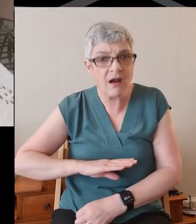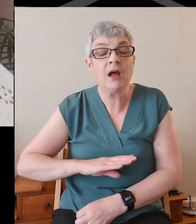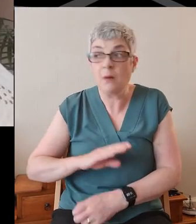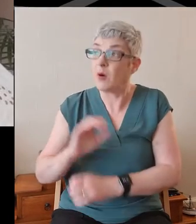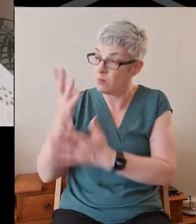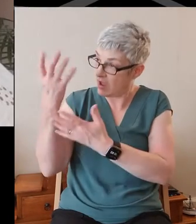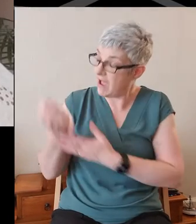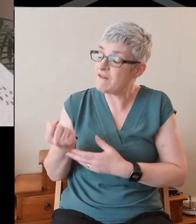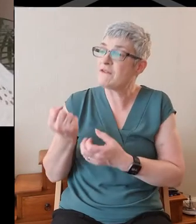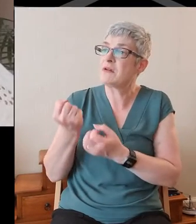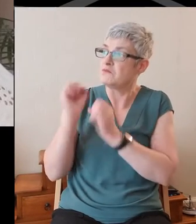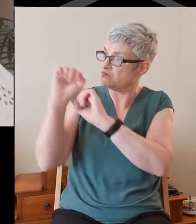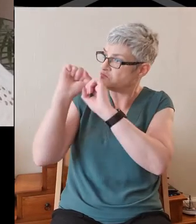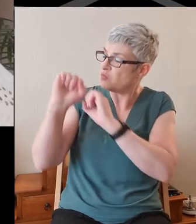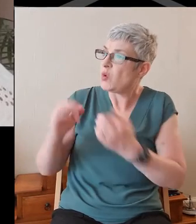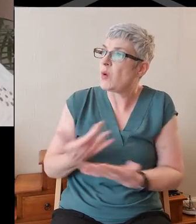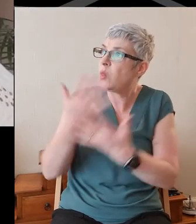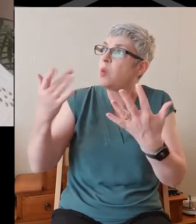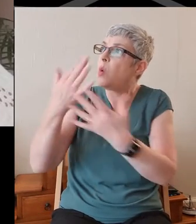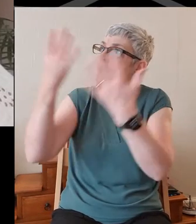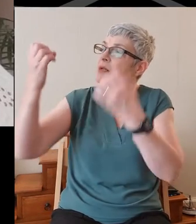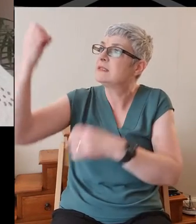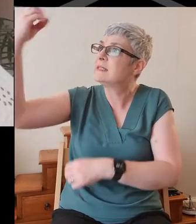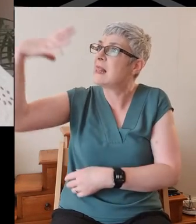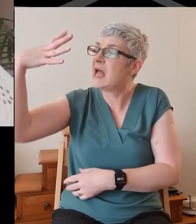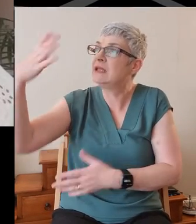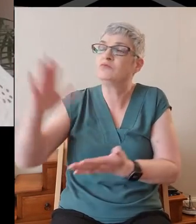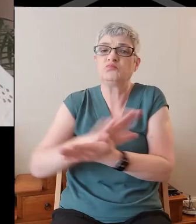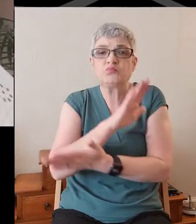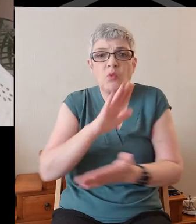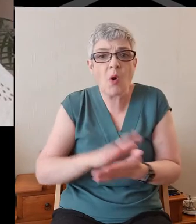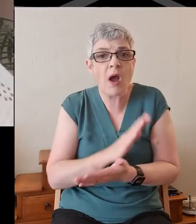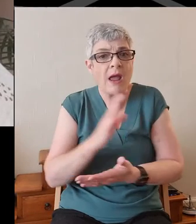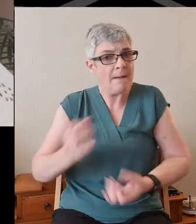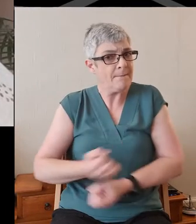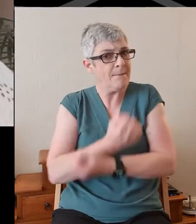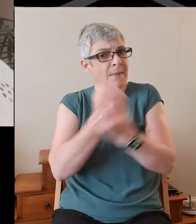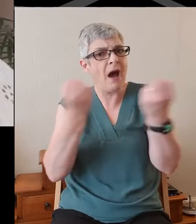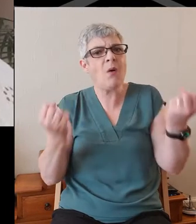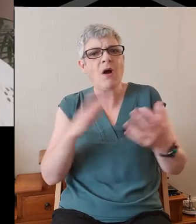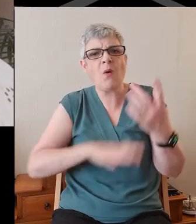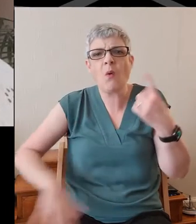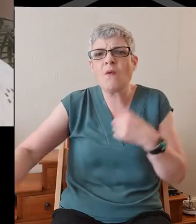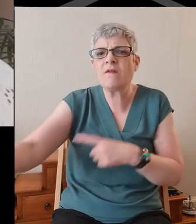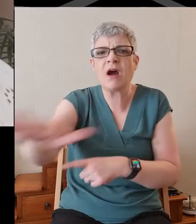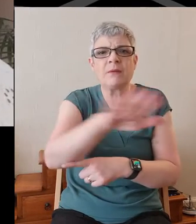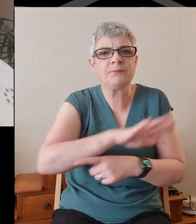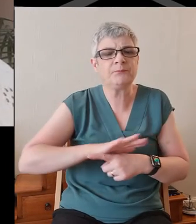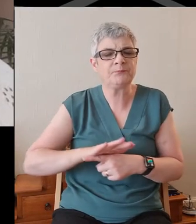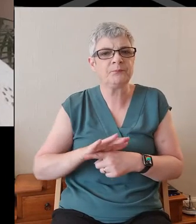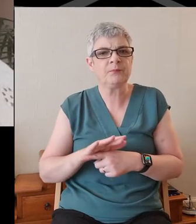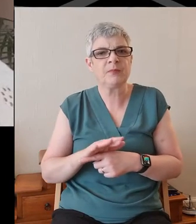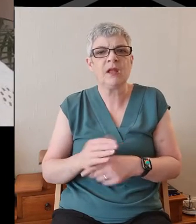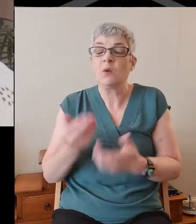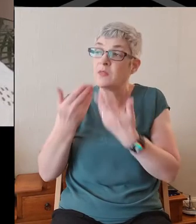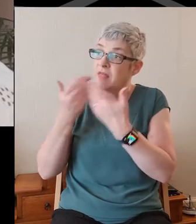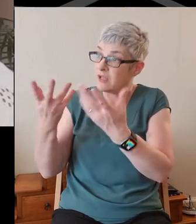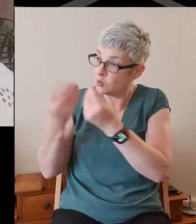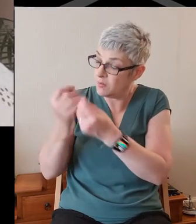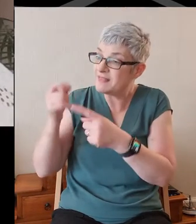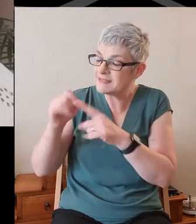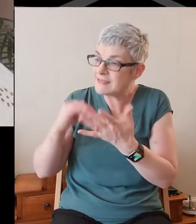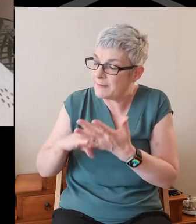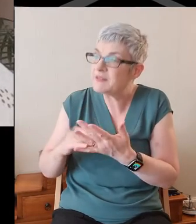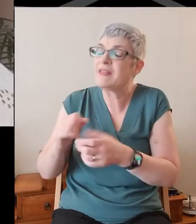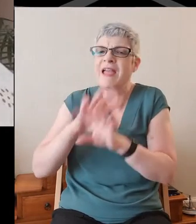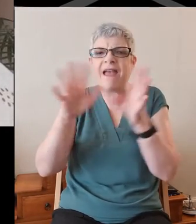in your glorious light and joy and power over all creation. We thank you with the psalmist in Psalm 24 that